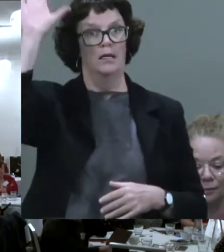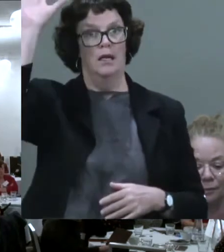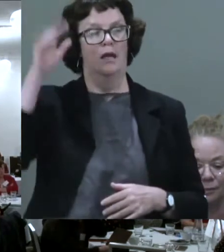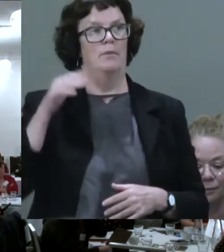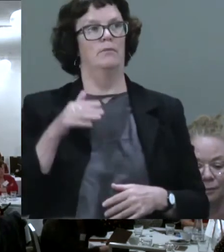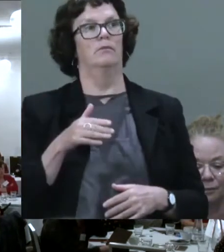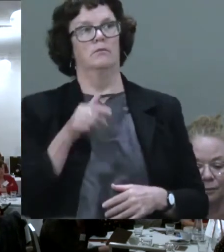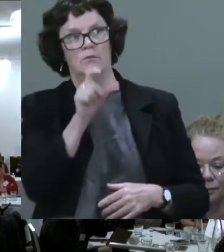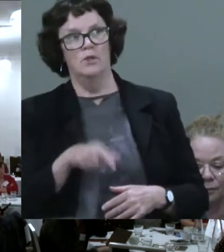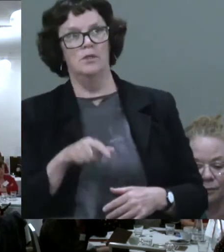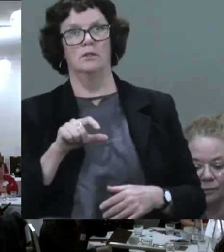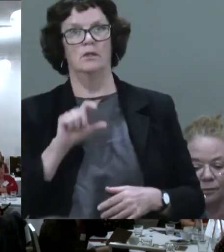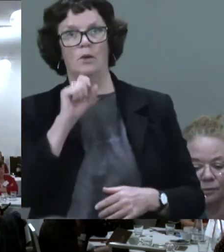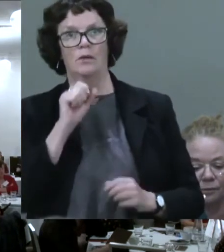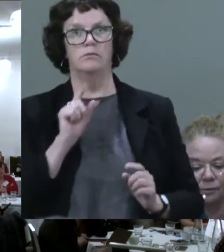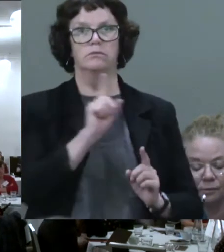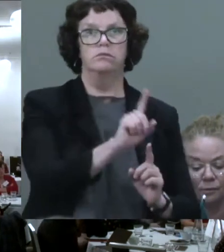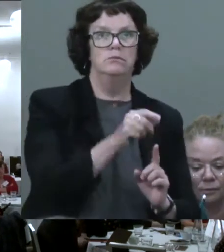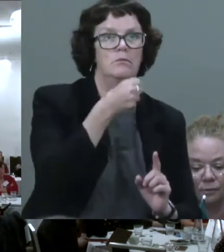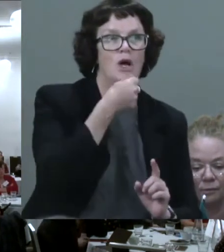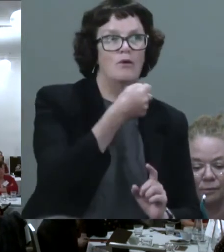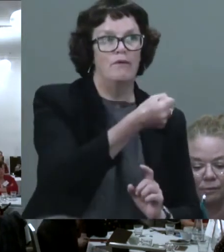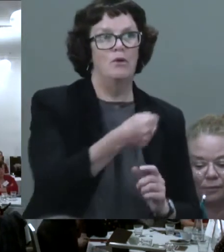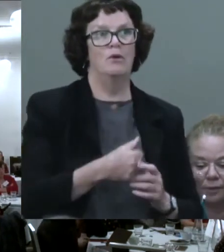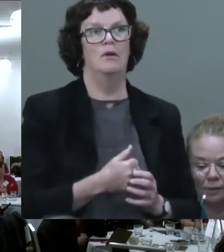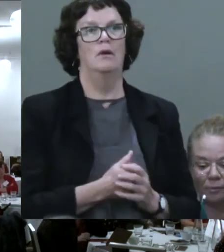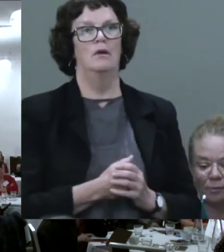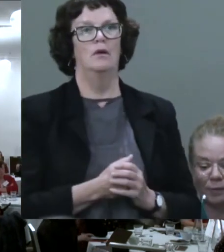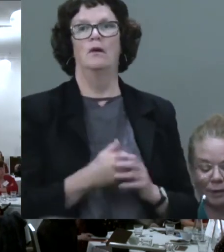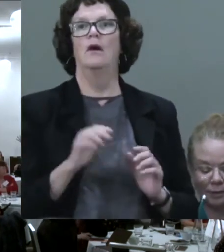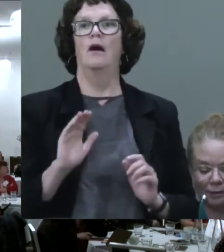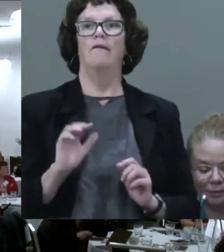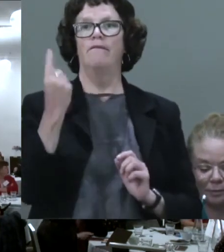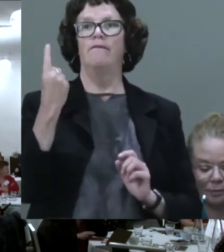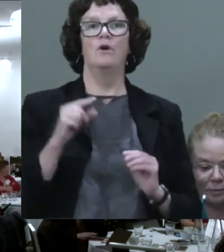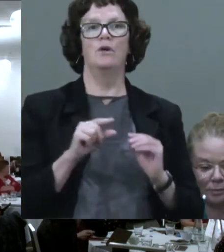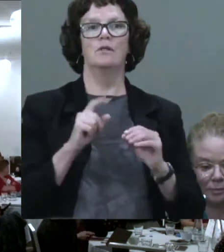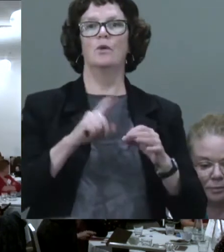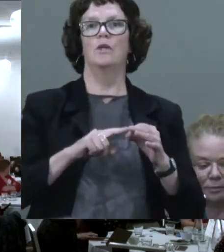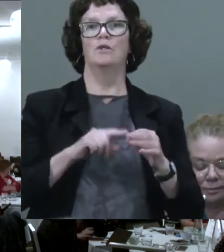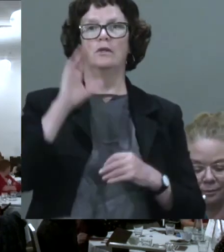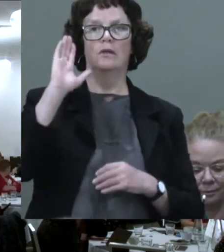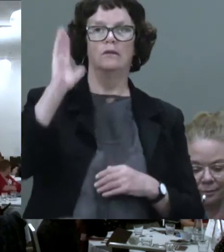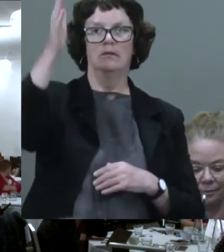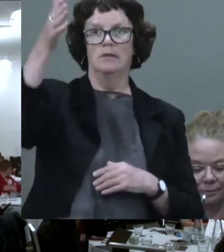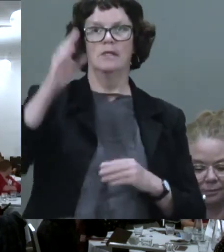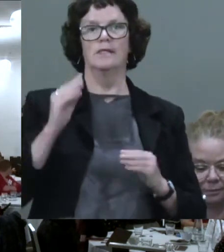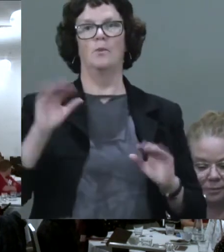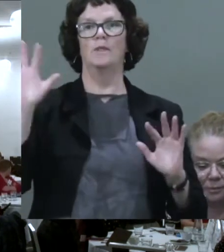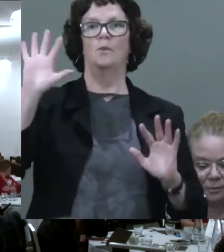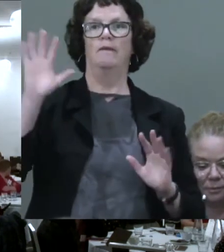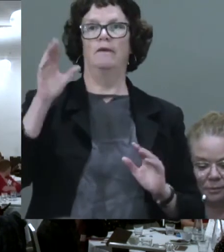We'll make yourself known. We've got a roving microphone here. Who'd like? First question. Yes? Someone's waving.